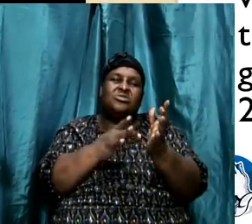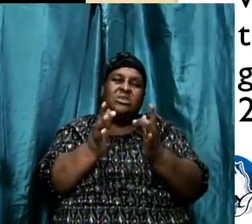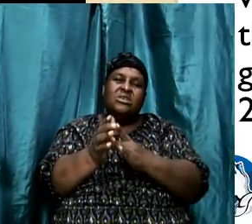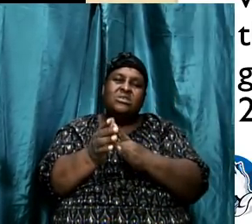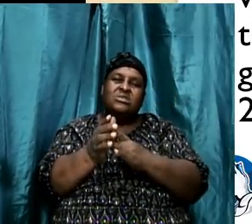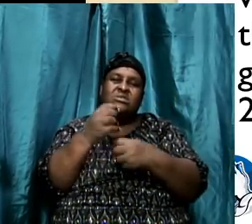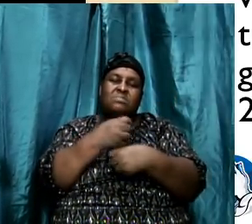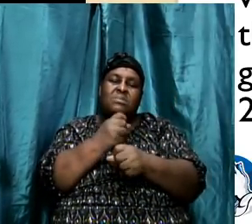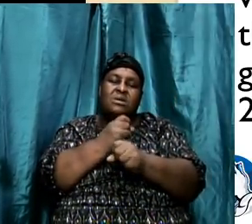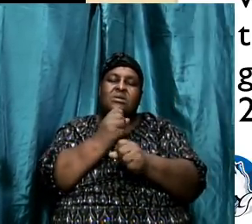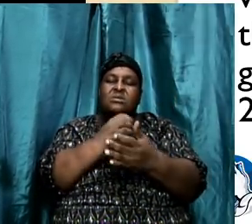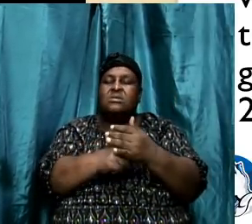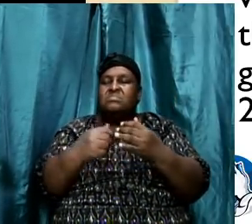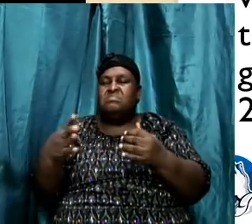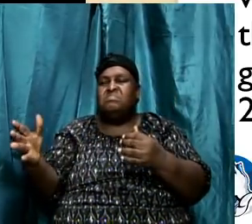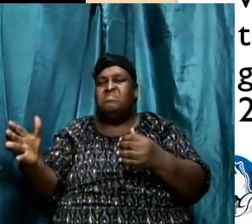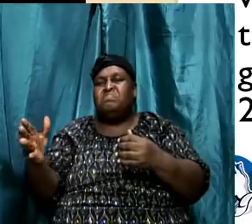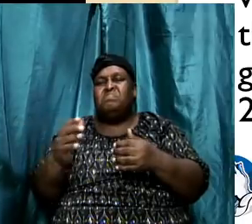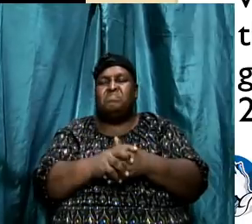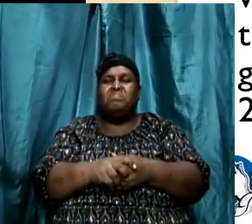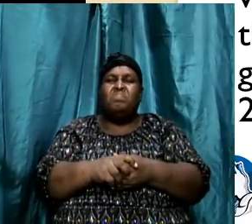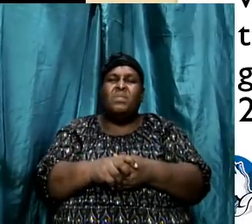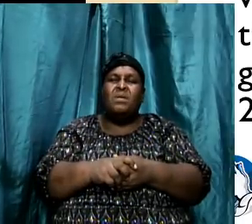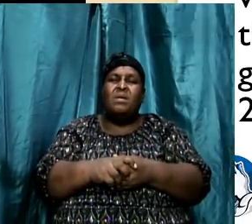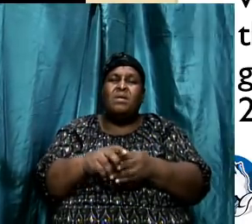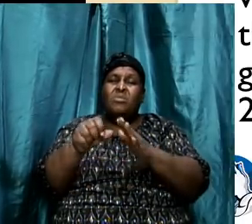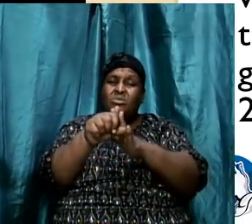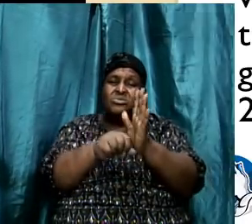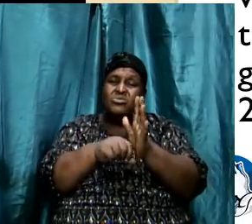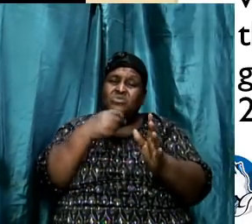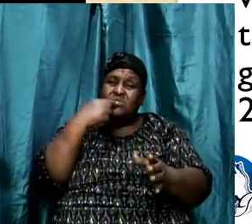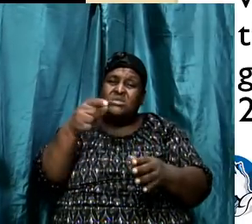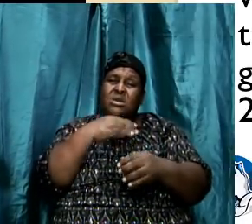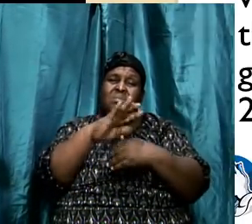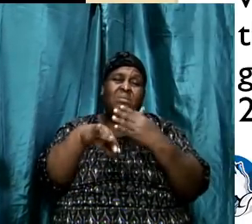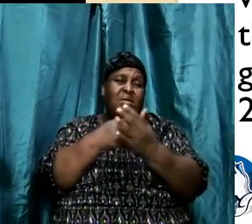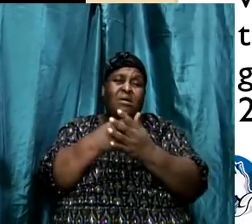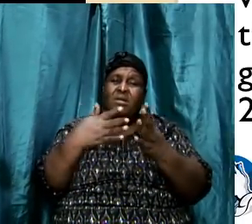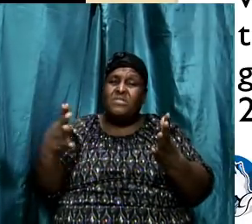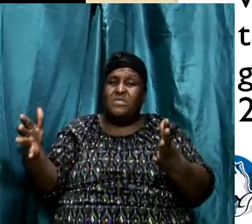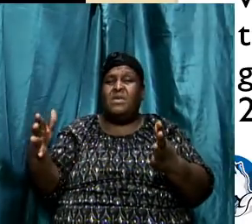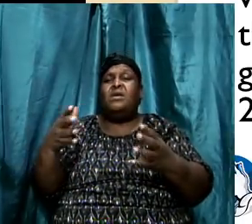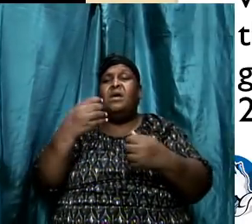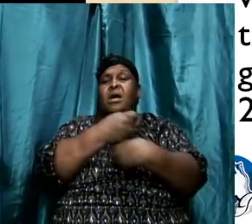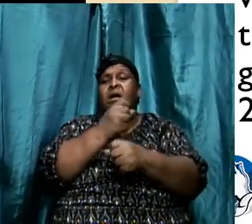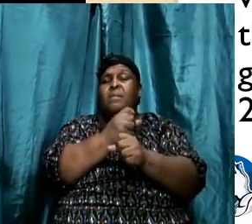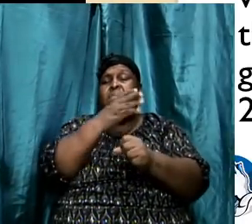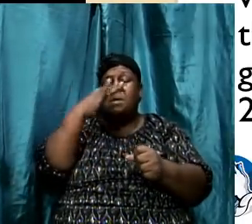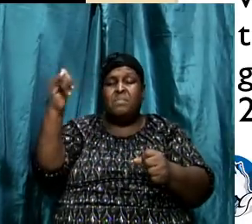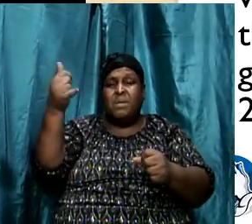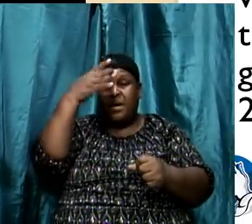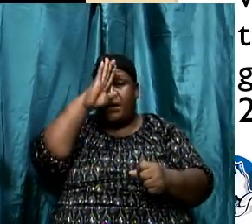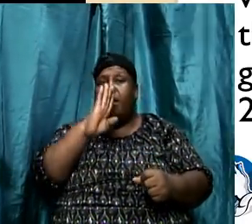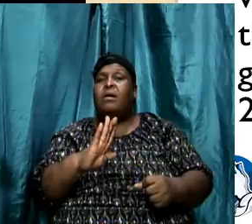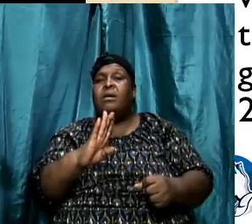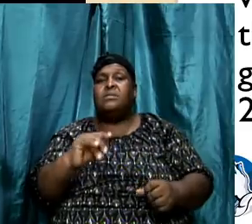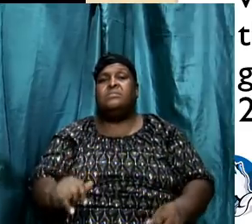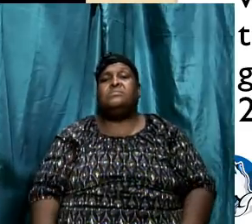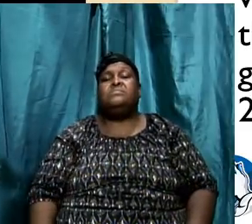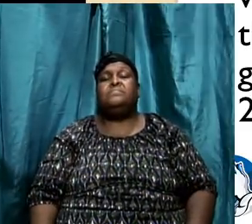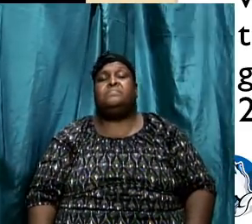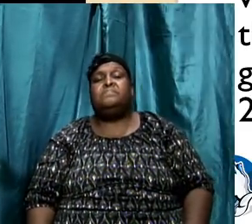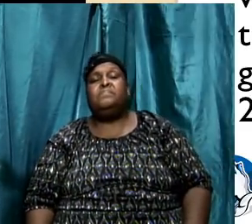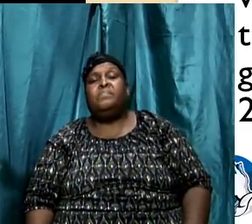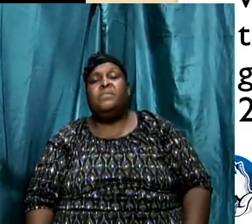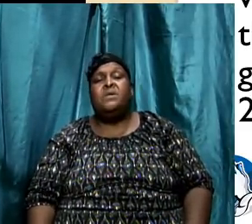were made by Jesus, it makes Jesus Jehovah God. And therefore, in order to fit their theology, they insert one other word. And that is why